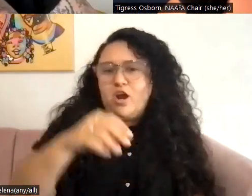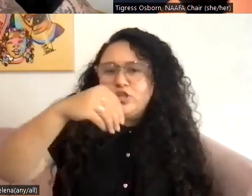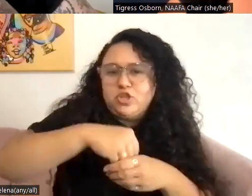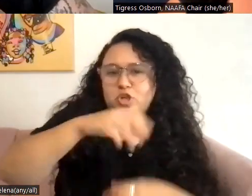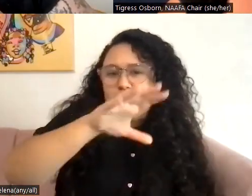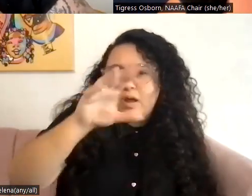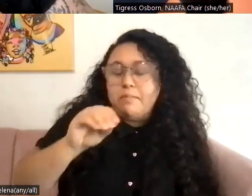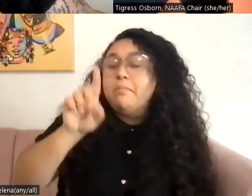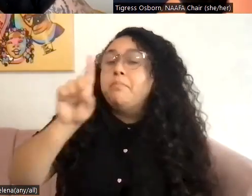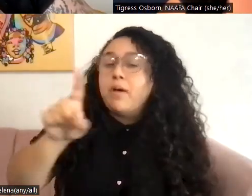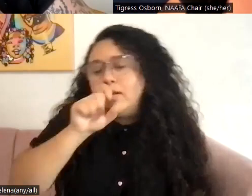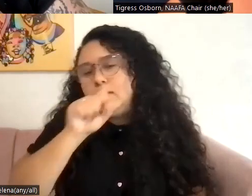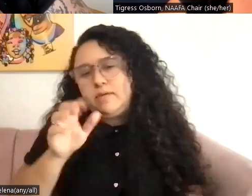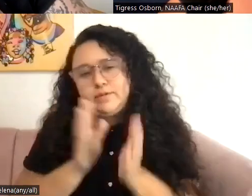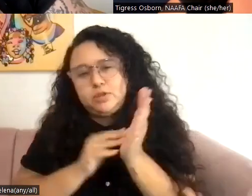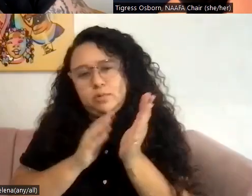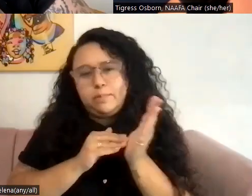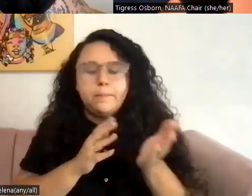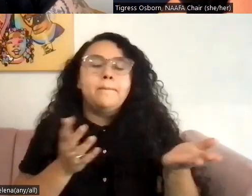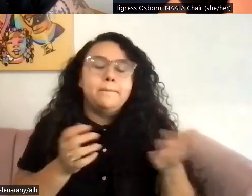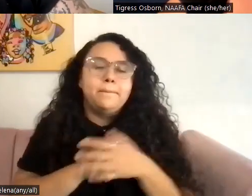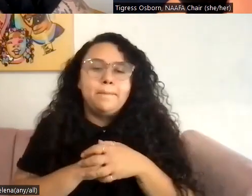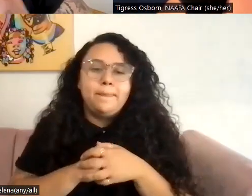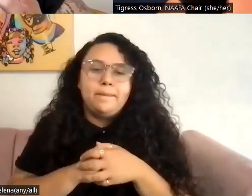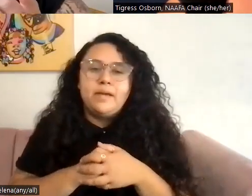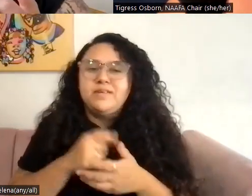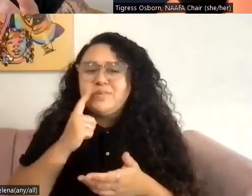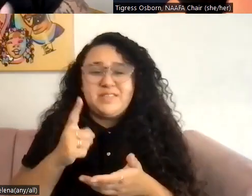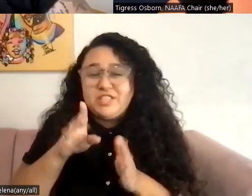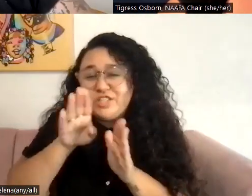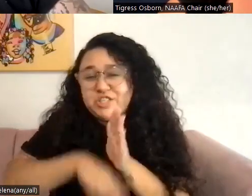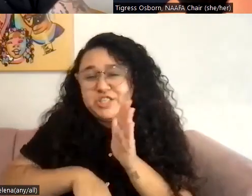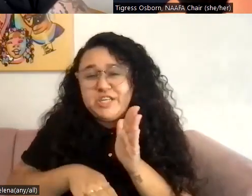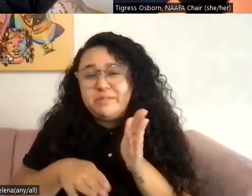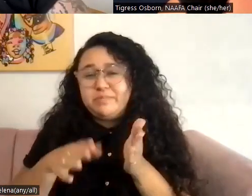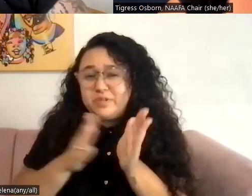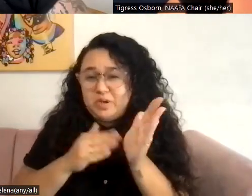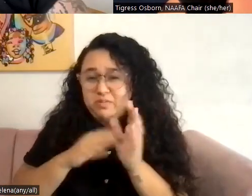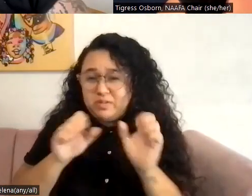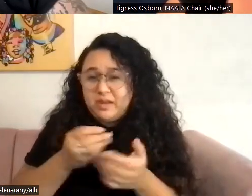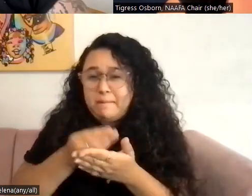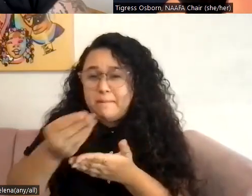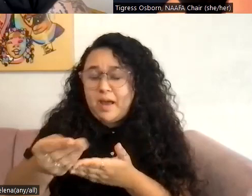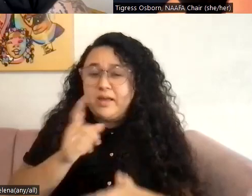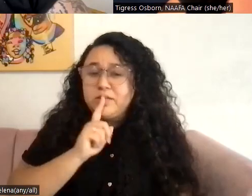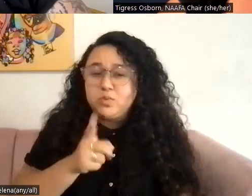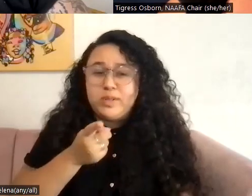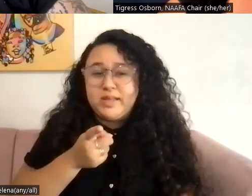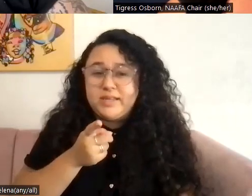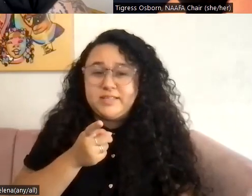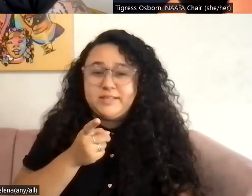love their soap because it's one of the most inexpensive soaps that you can get. That's really, um,